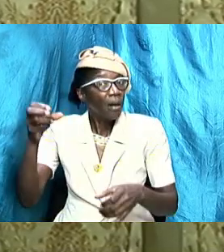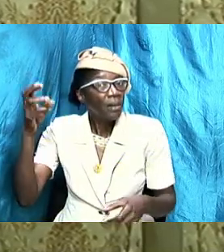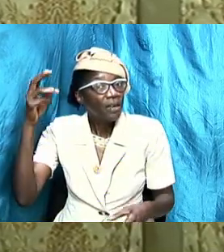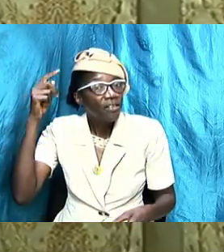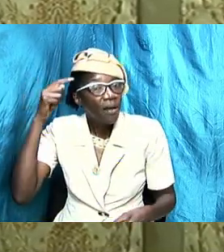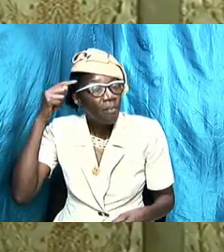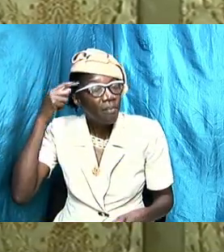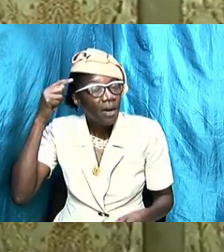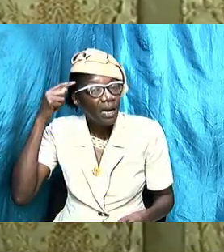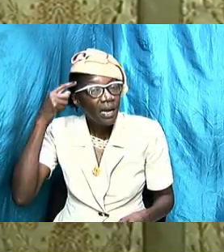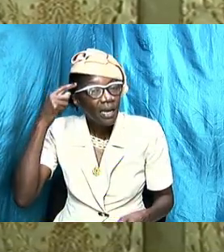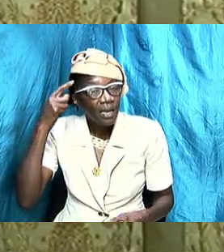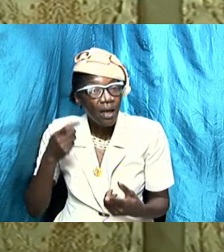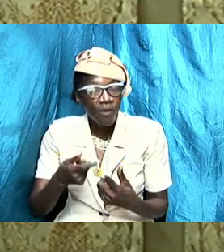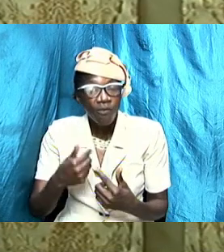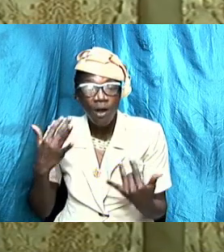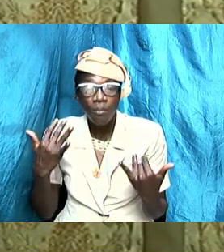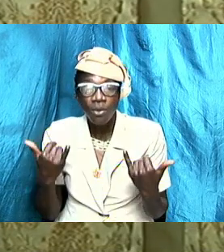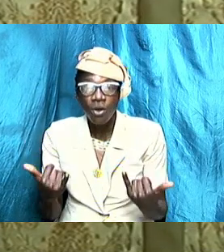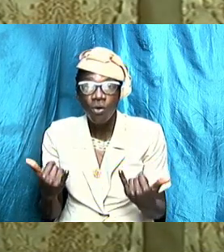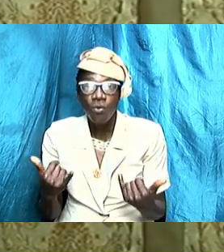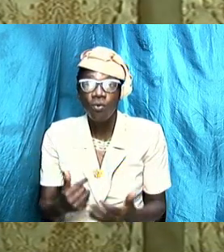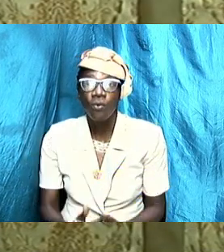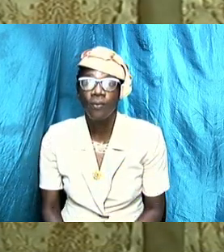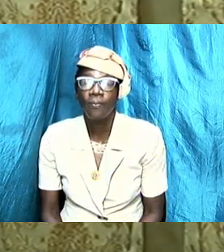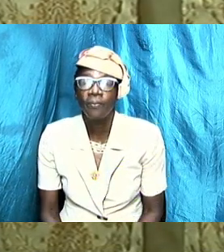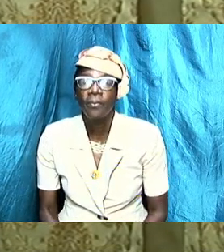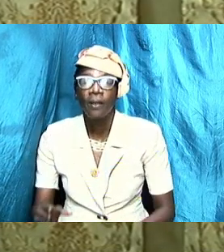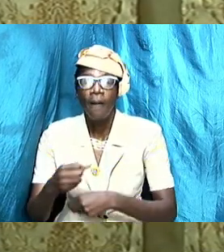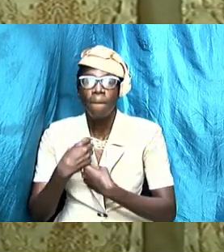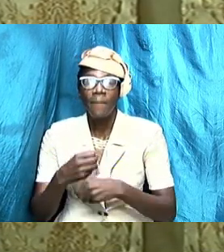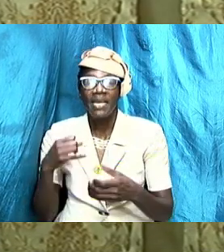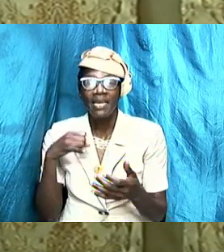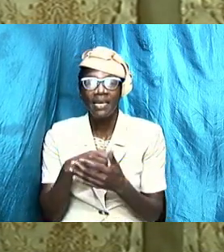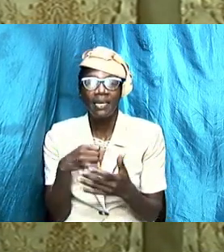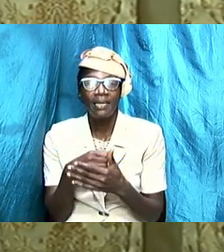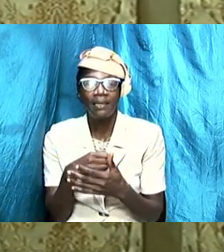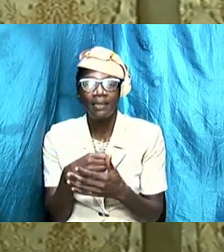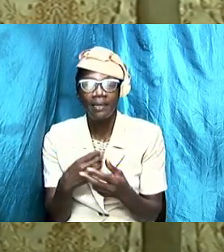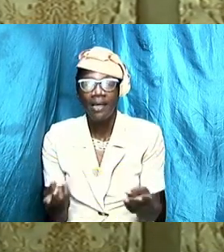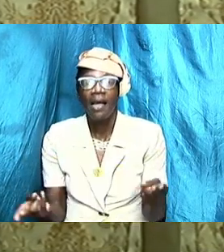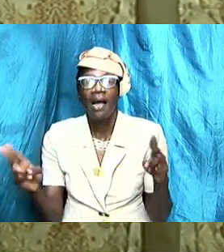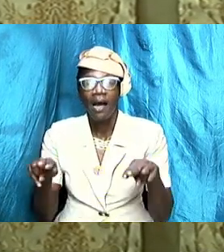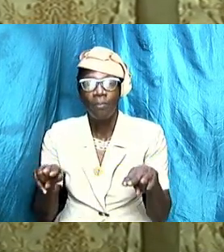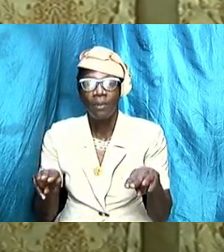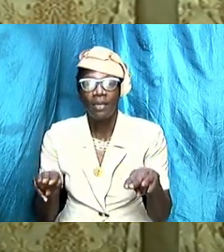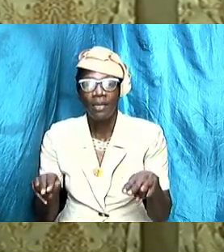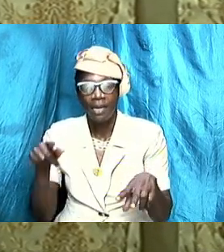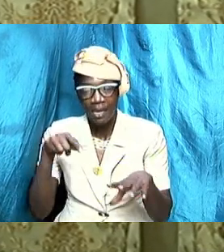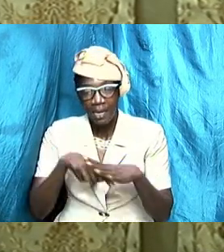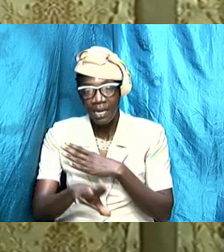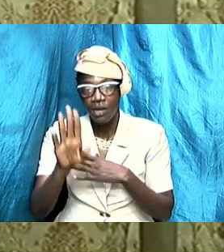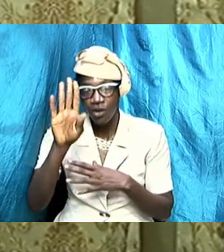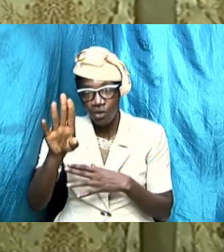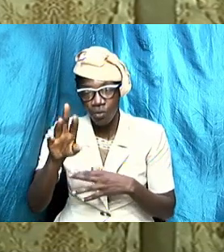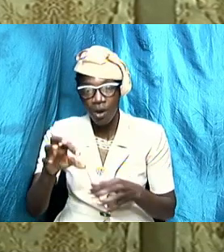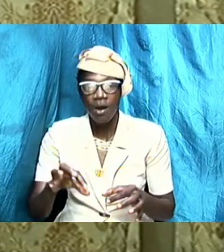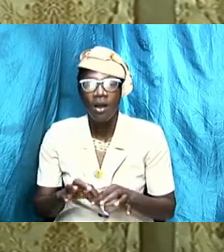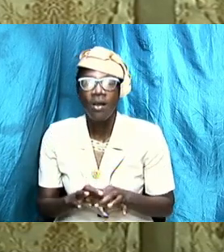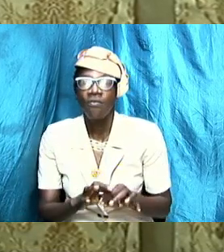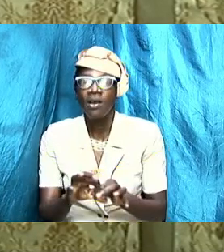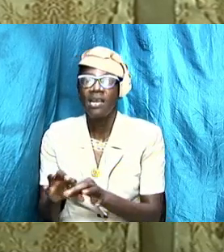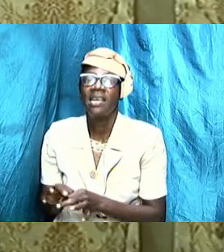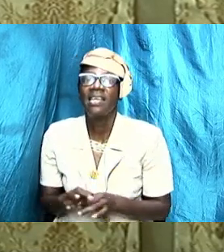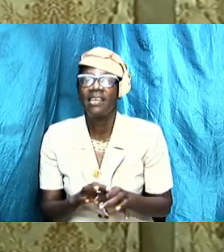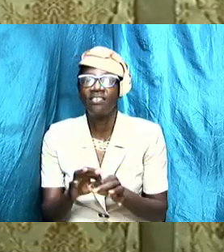from now and make it happen in your relationship